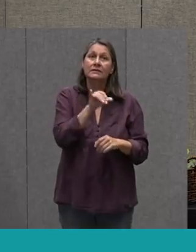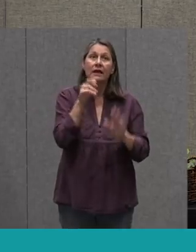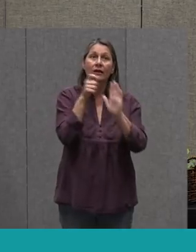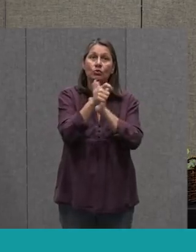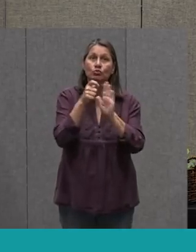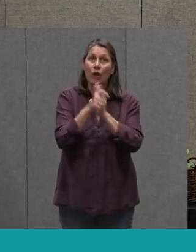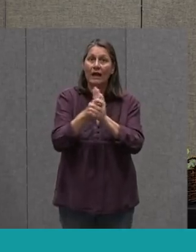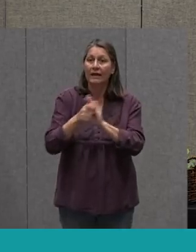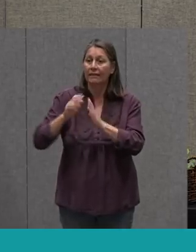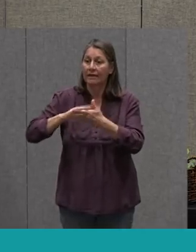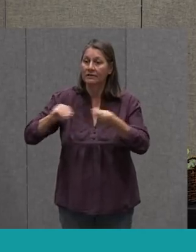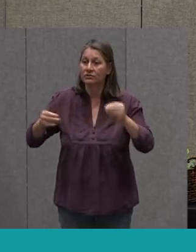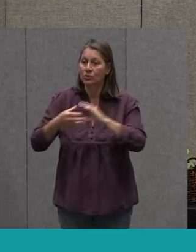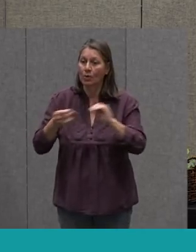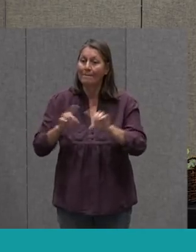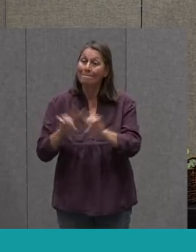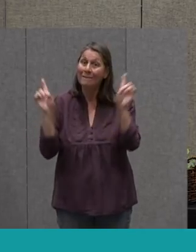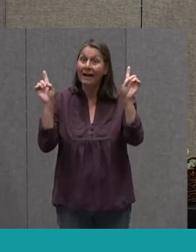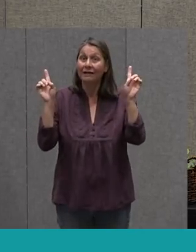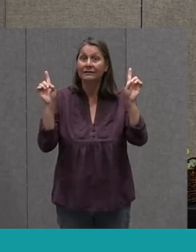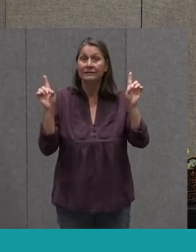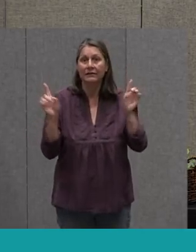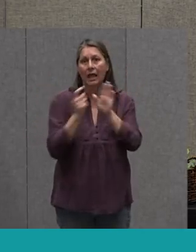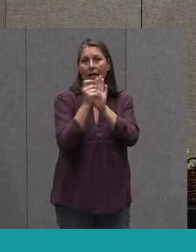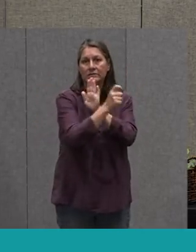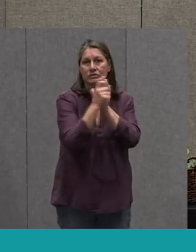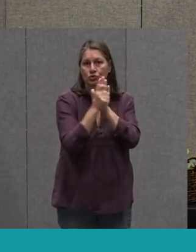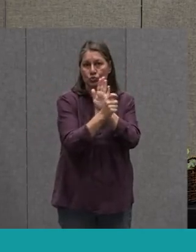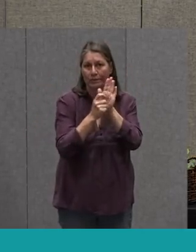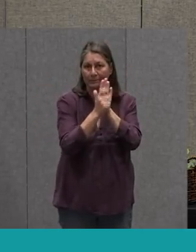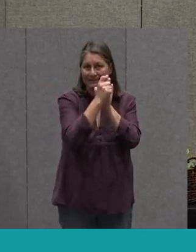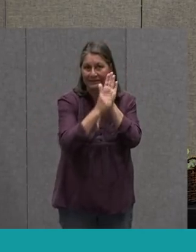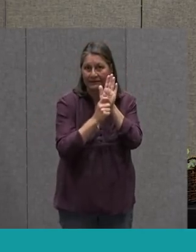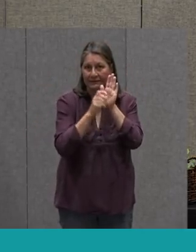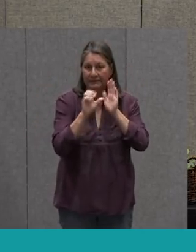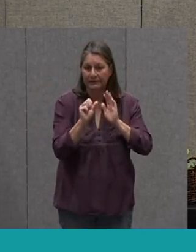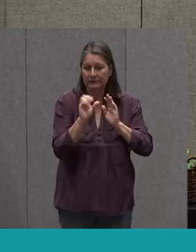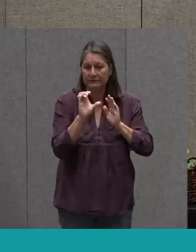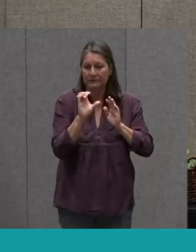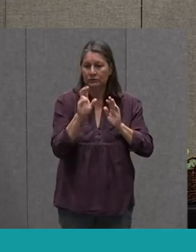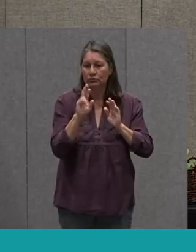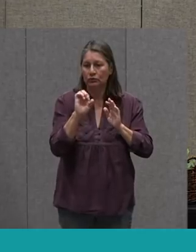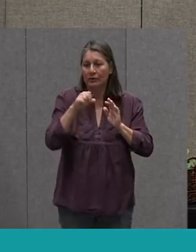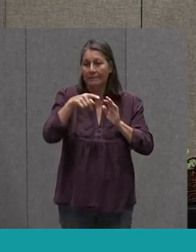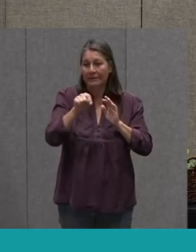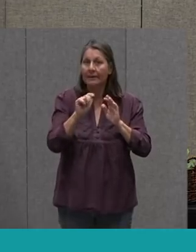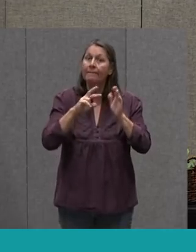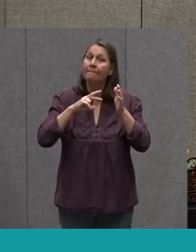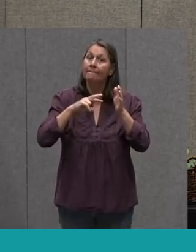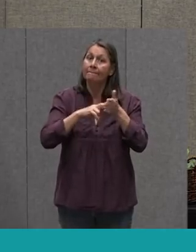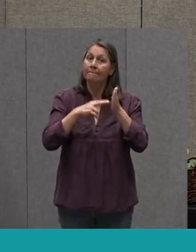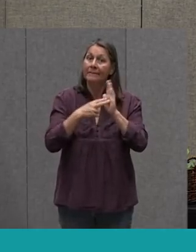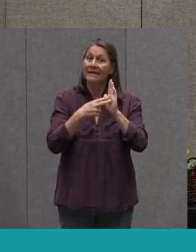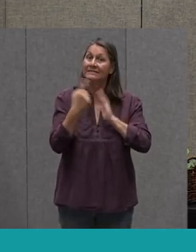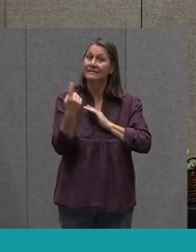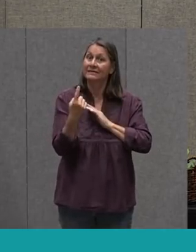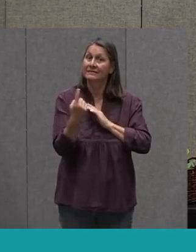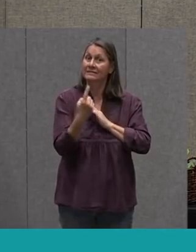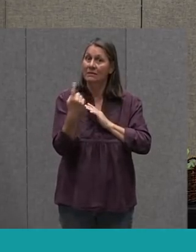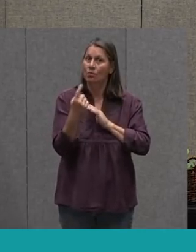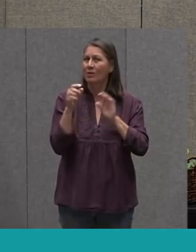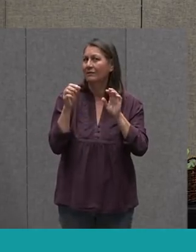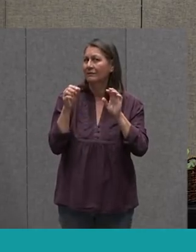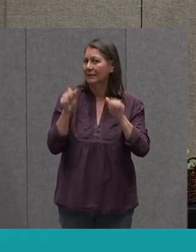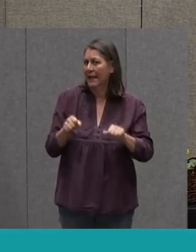Script You Make It So That Someone Could Actually Read It And So The Reading Script Looks Different And We're Going To Talk About